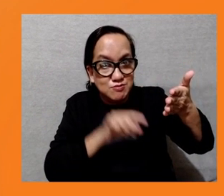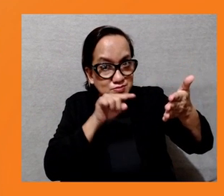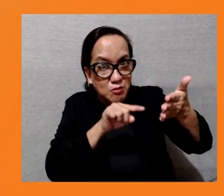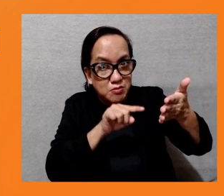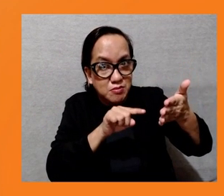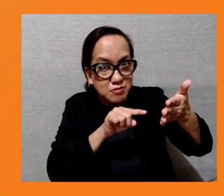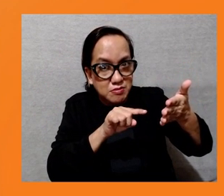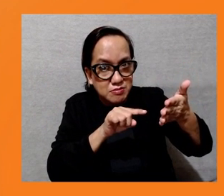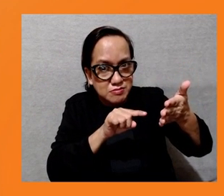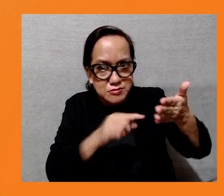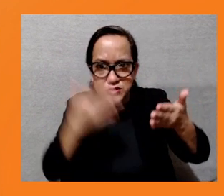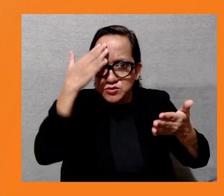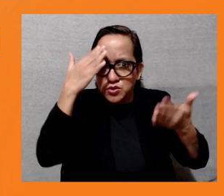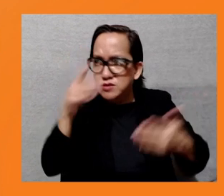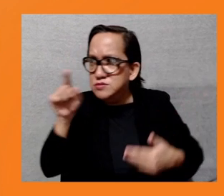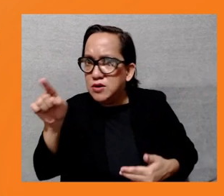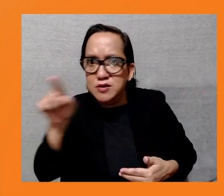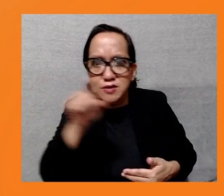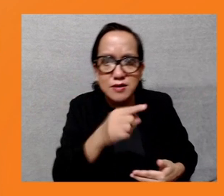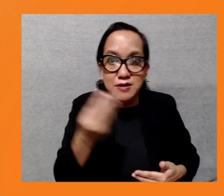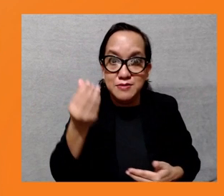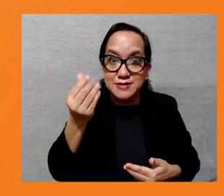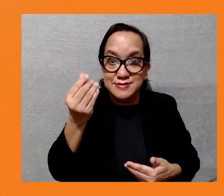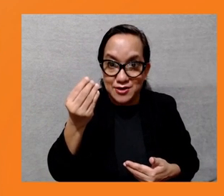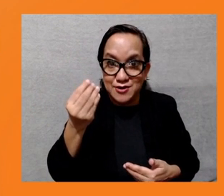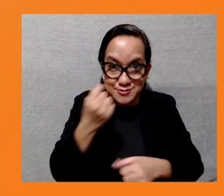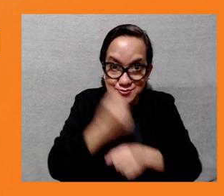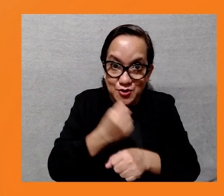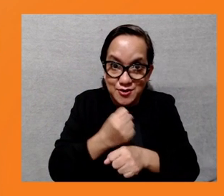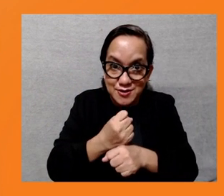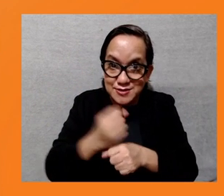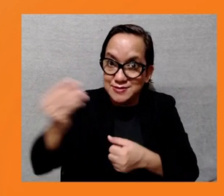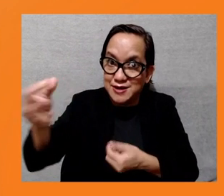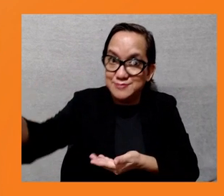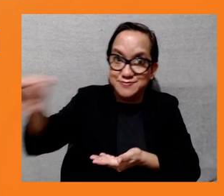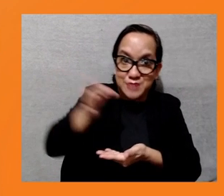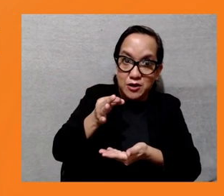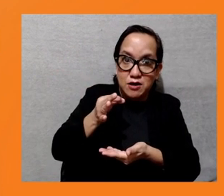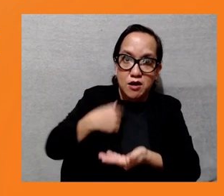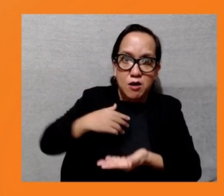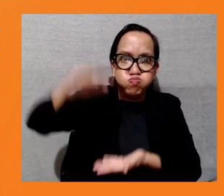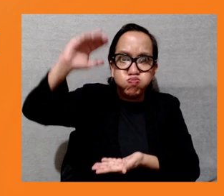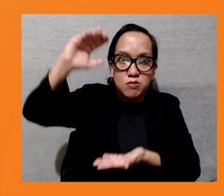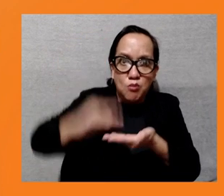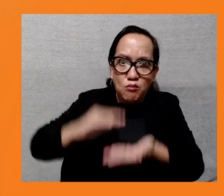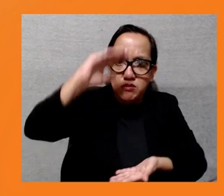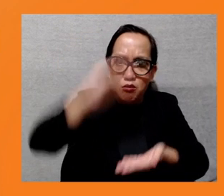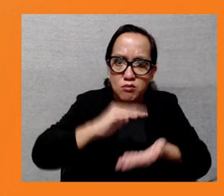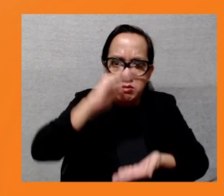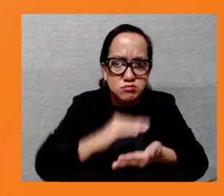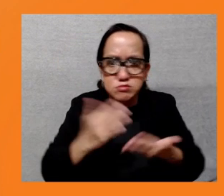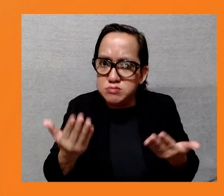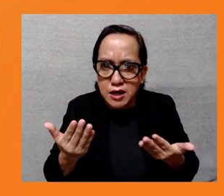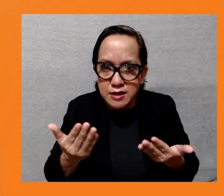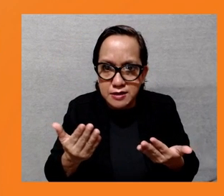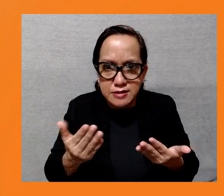Obviously, you don't want to have deaths on site, but where they may unfortunately occur, they obviously need to be investigated in full. You need